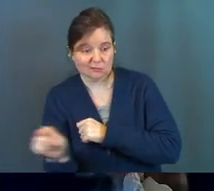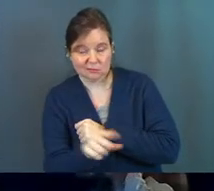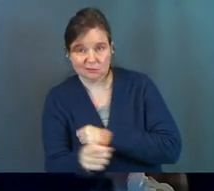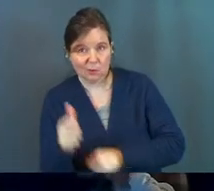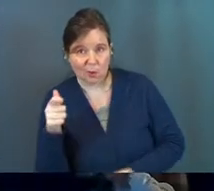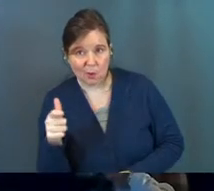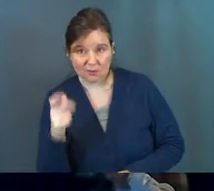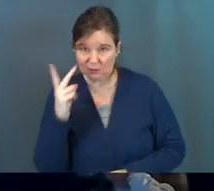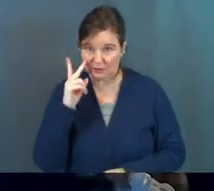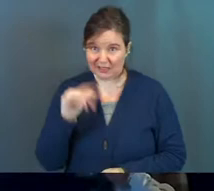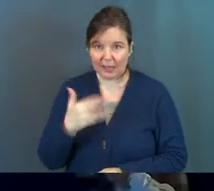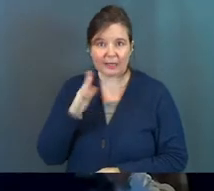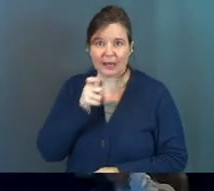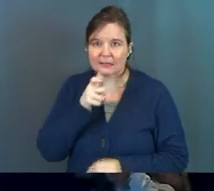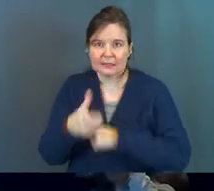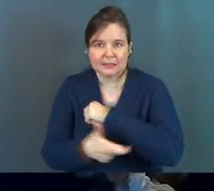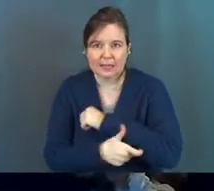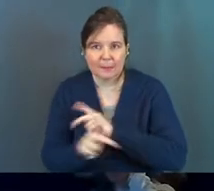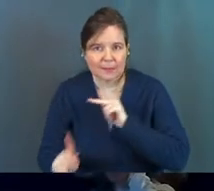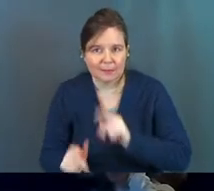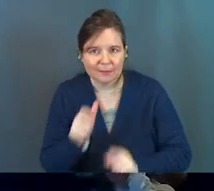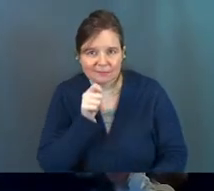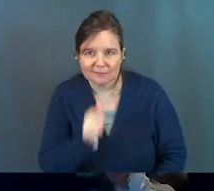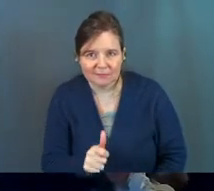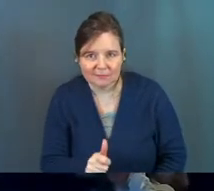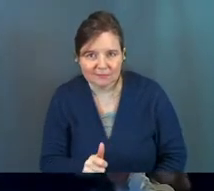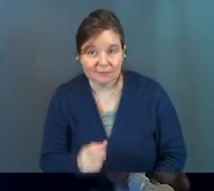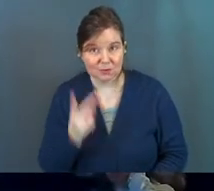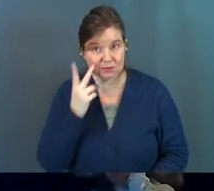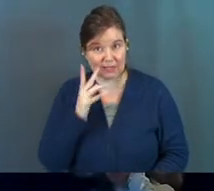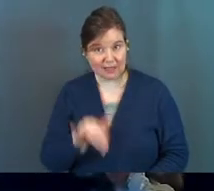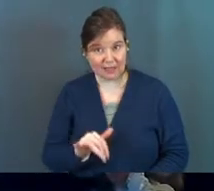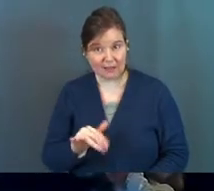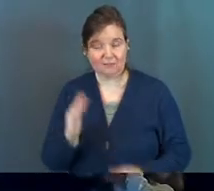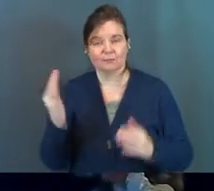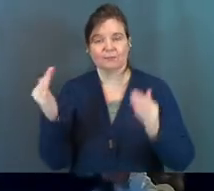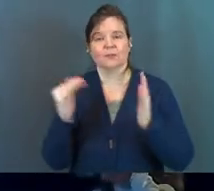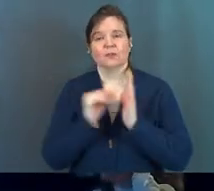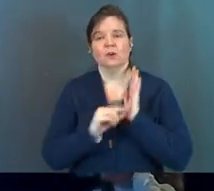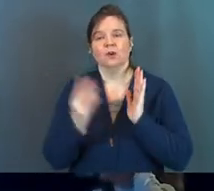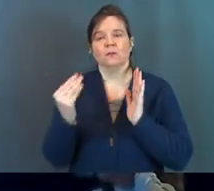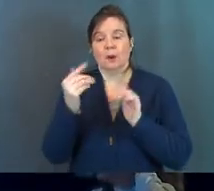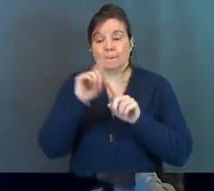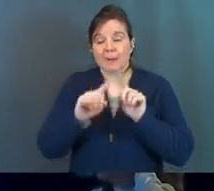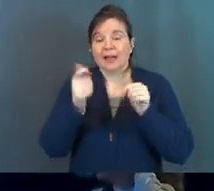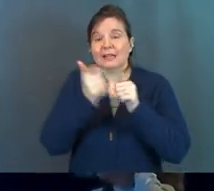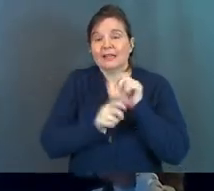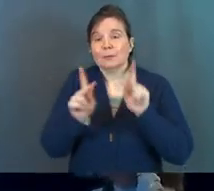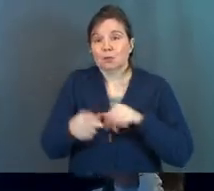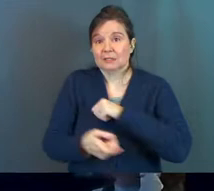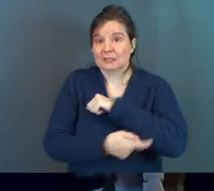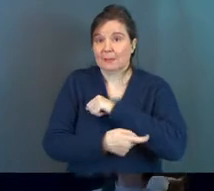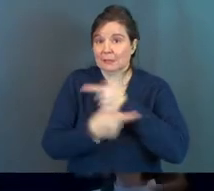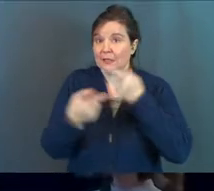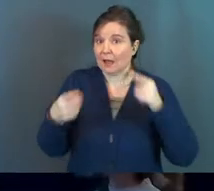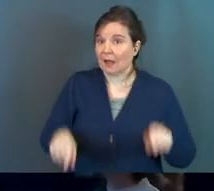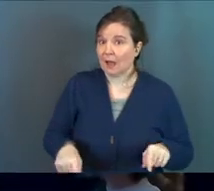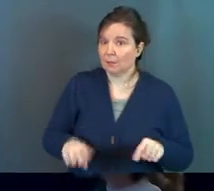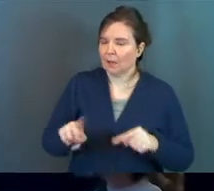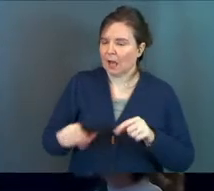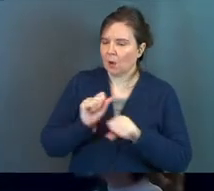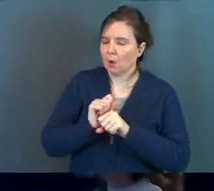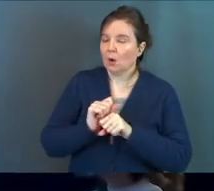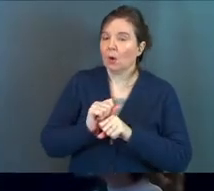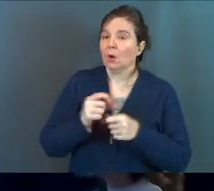God doesn't tempt anyone. Verse 14, we're going to keep going. But each person is tempted. How's it work? When they are dragged away by their